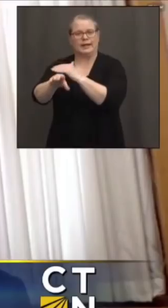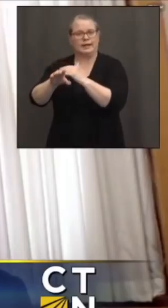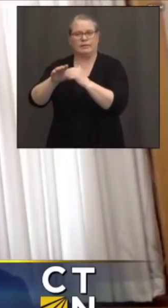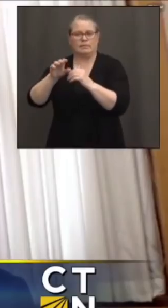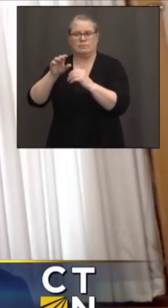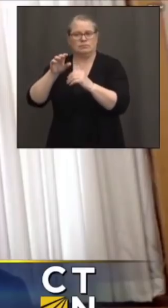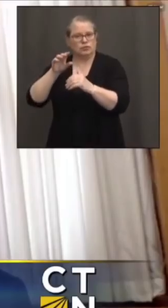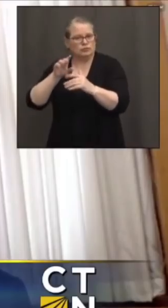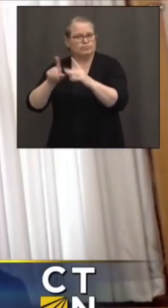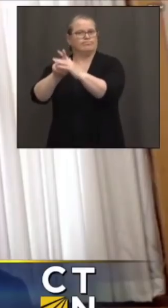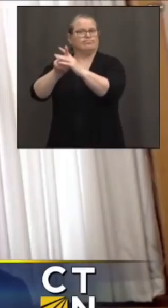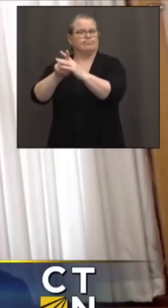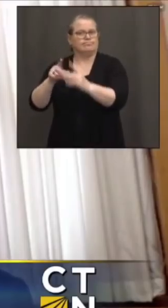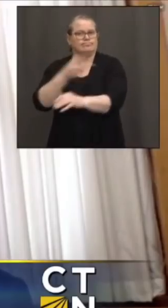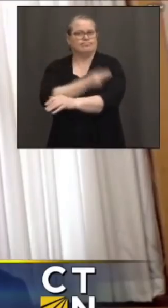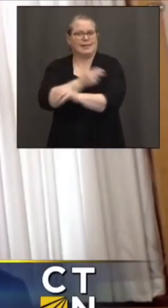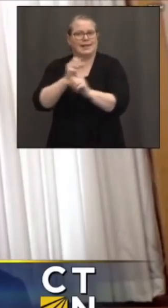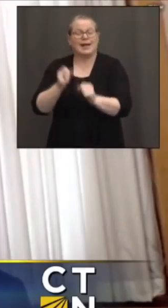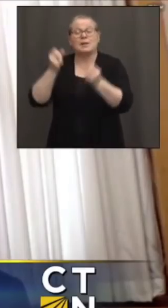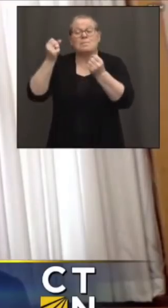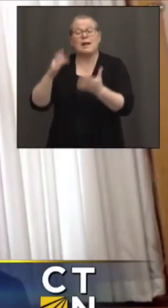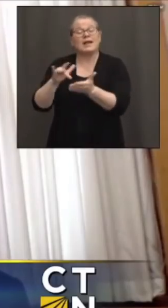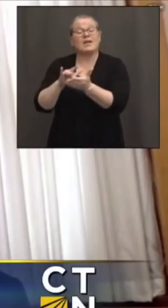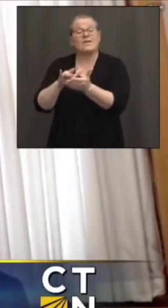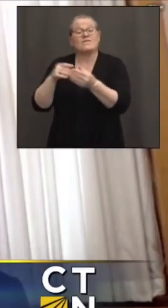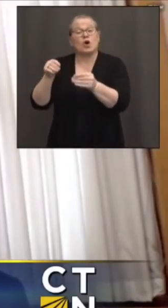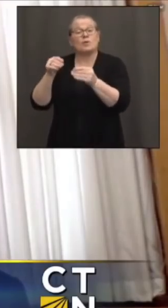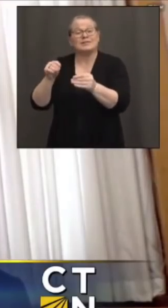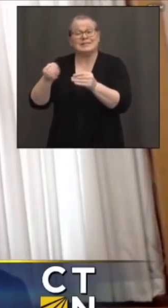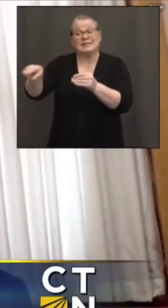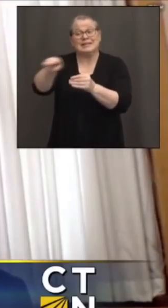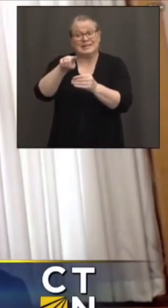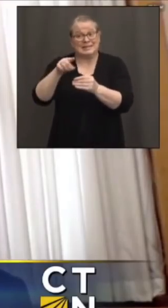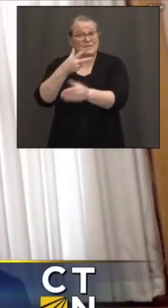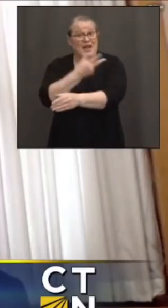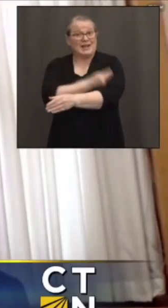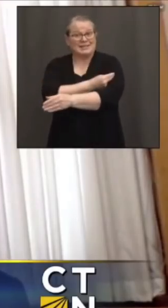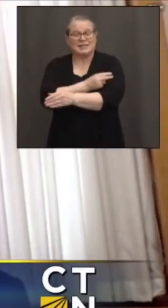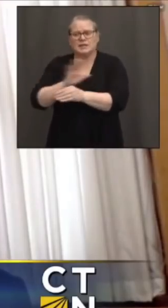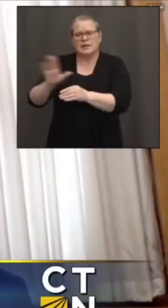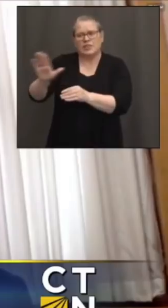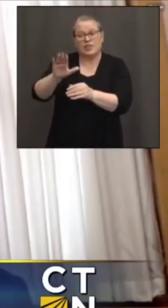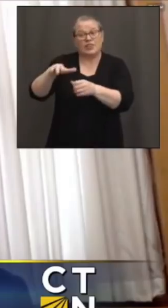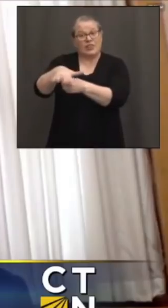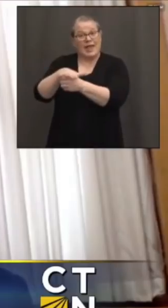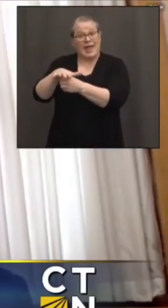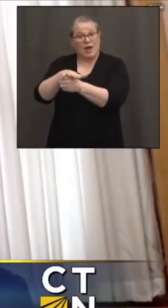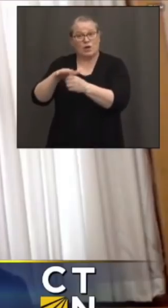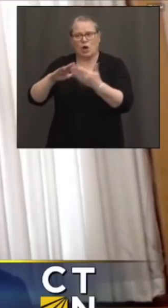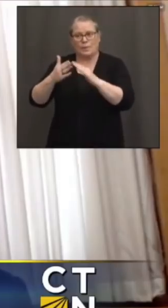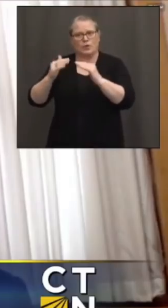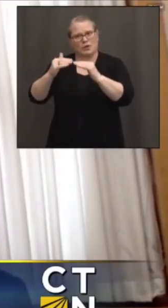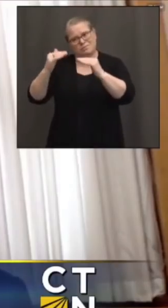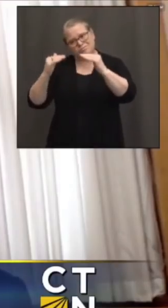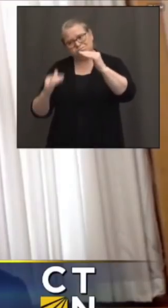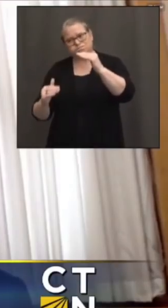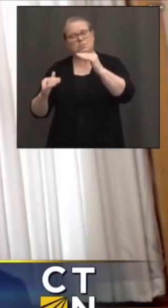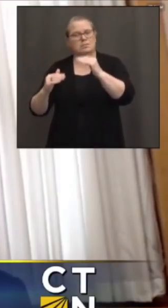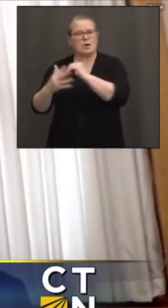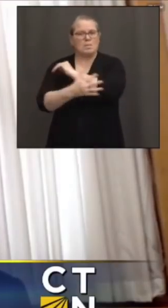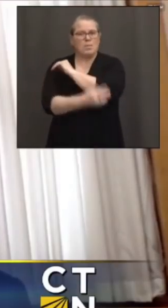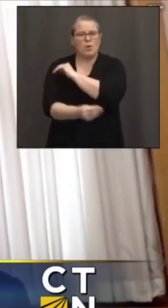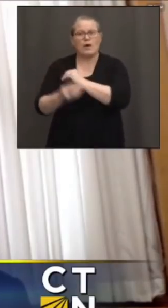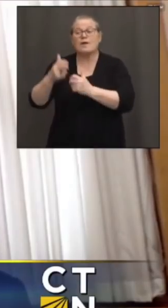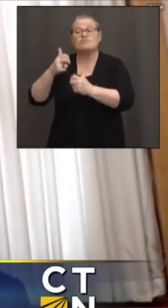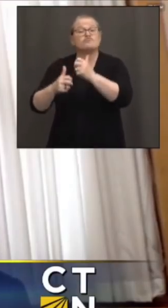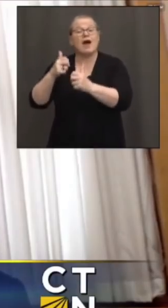the pharmacies that are providing vaccine are located in our high SVI communities. The problem has been is that people who live in those communities often aren't